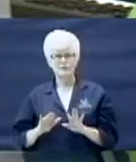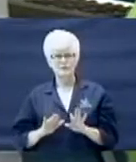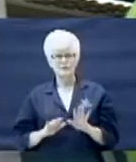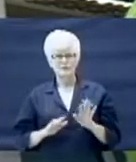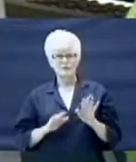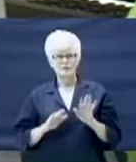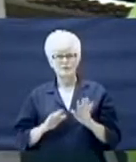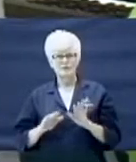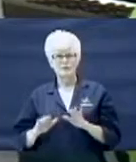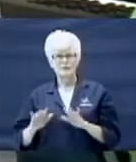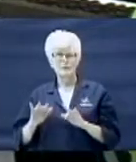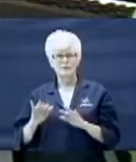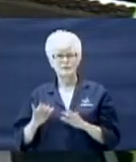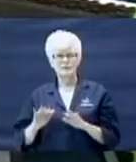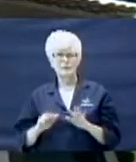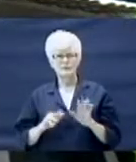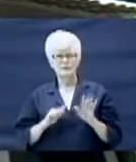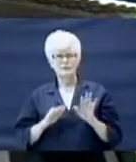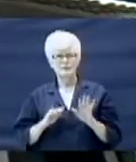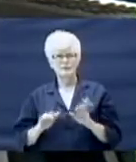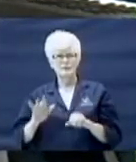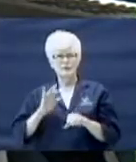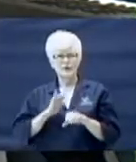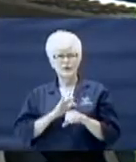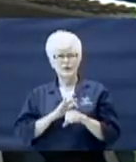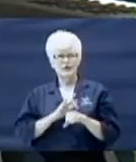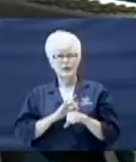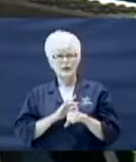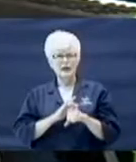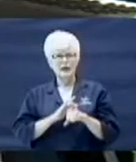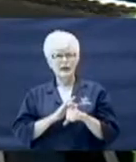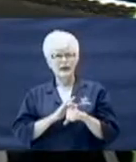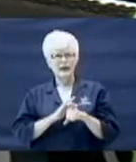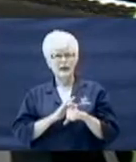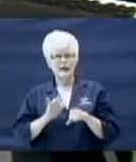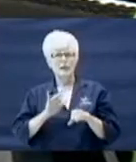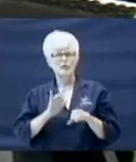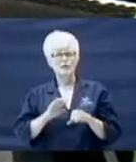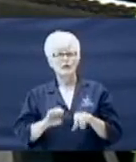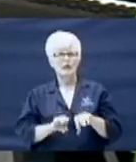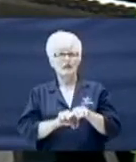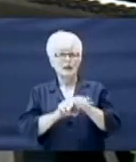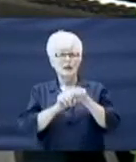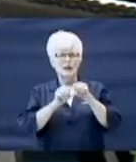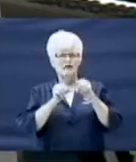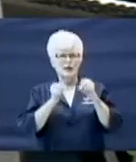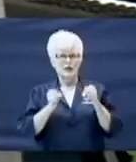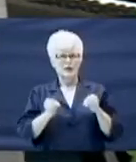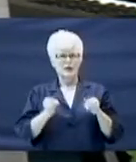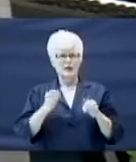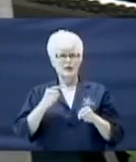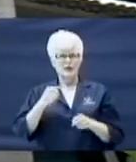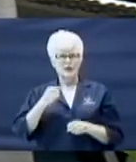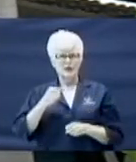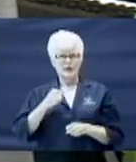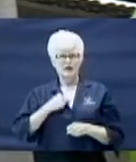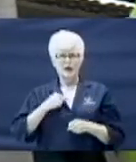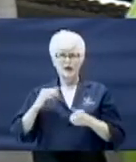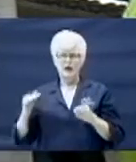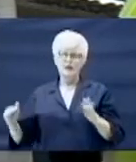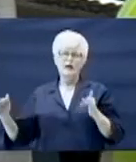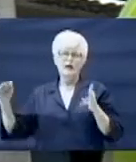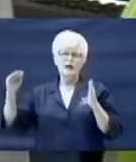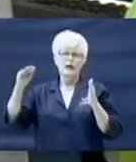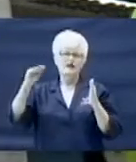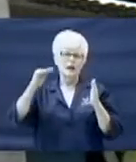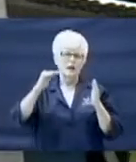Empty and broken, I came back to Him,